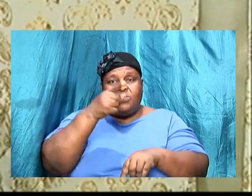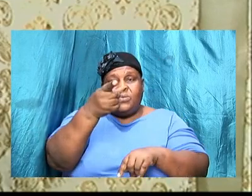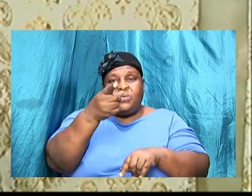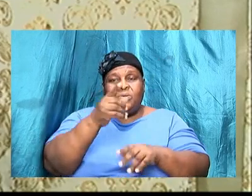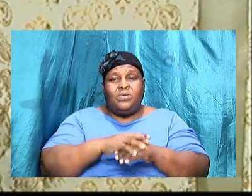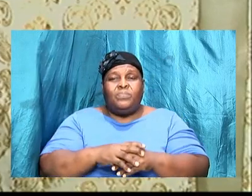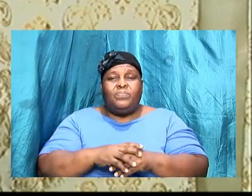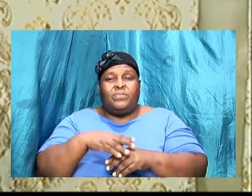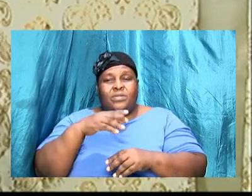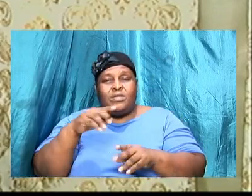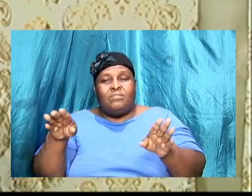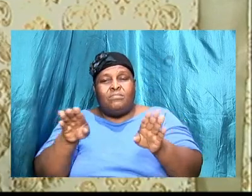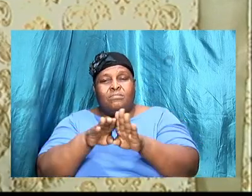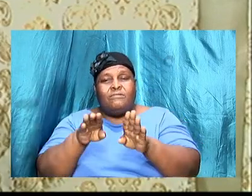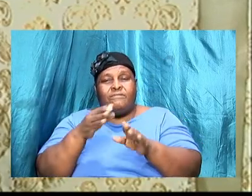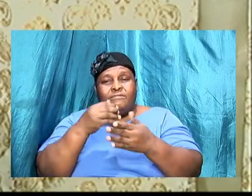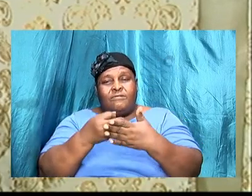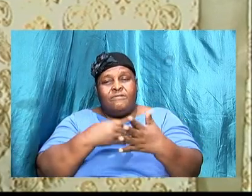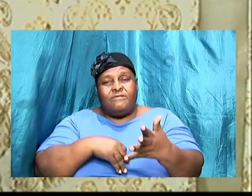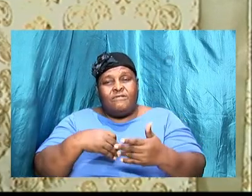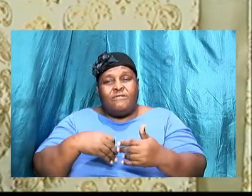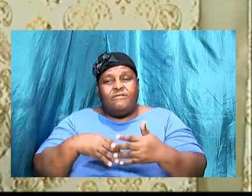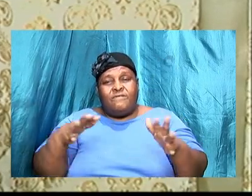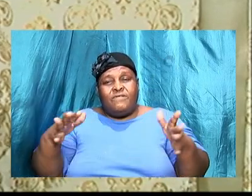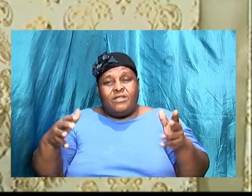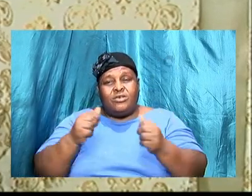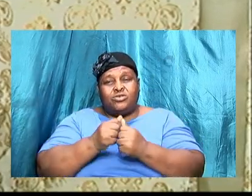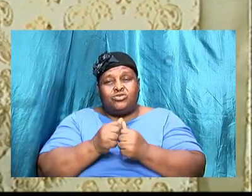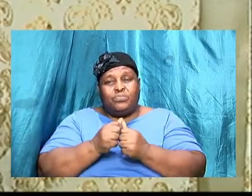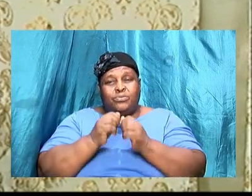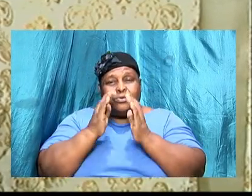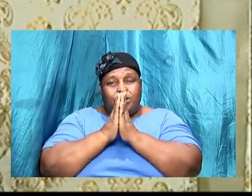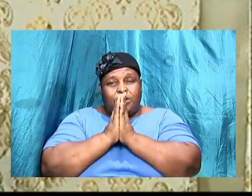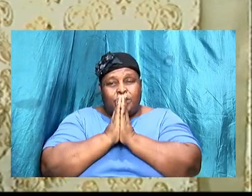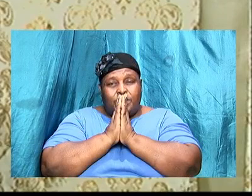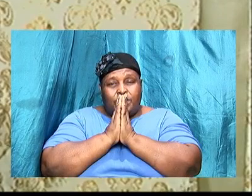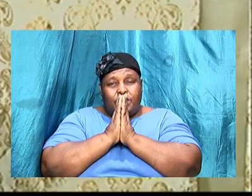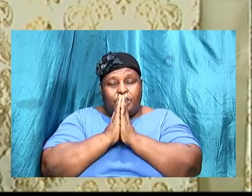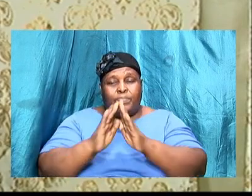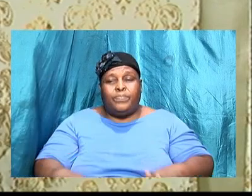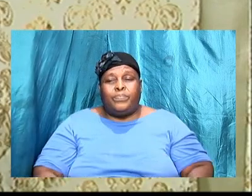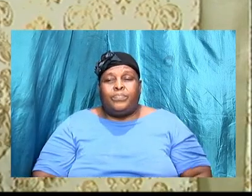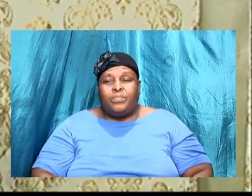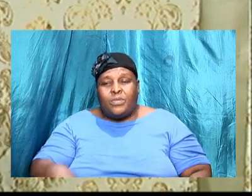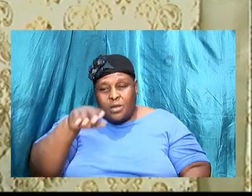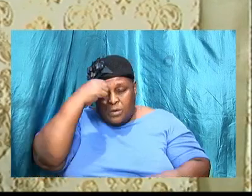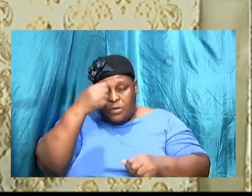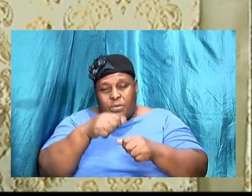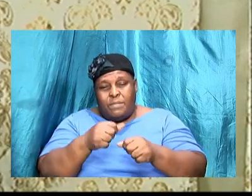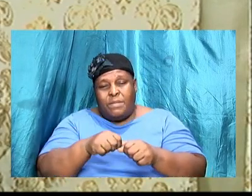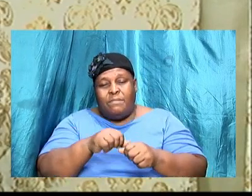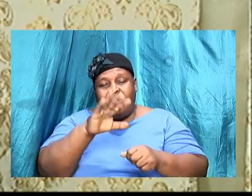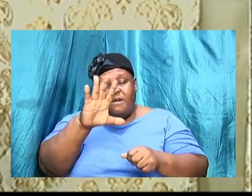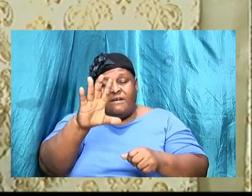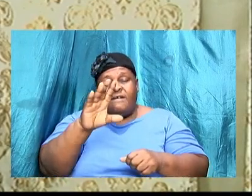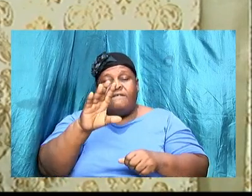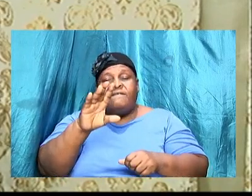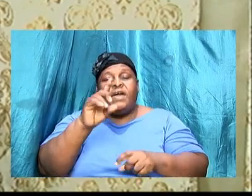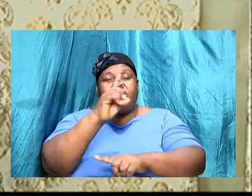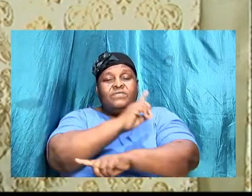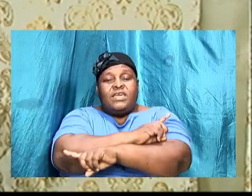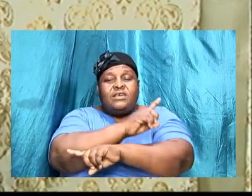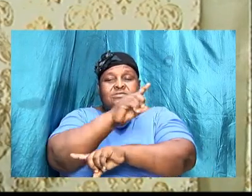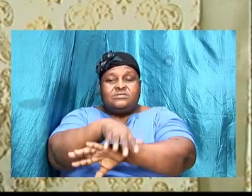close in prior let me just read some announcements remember our five days and night